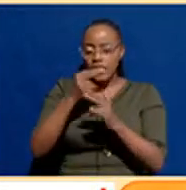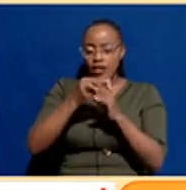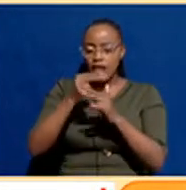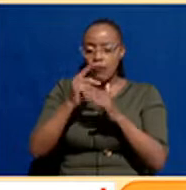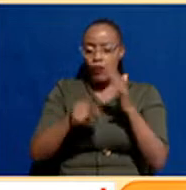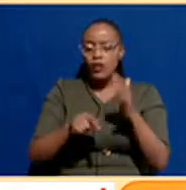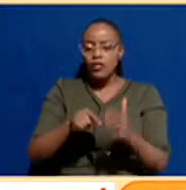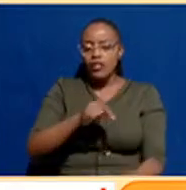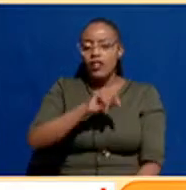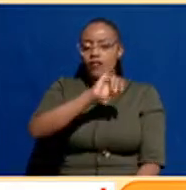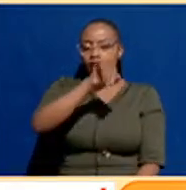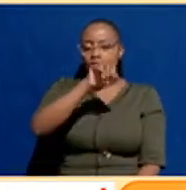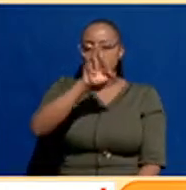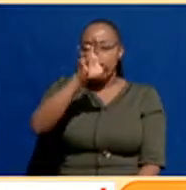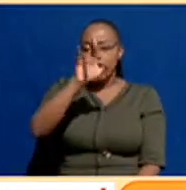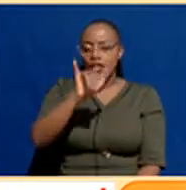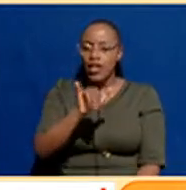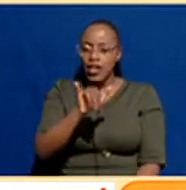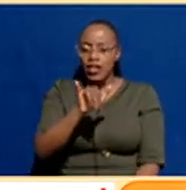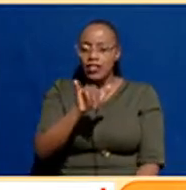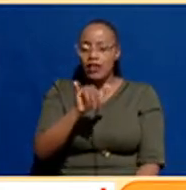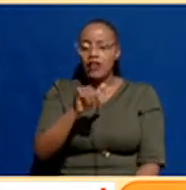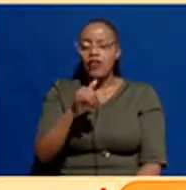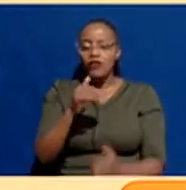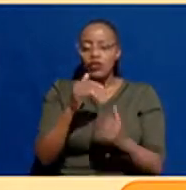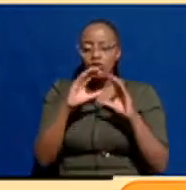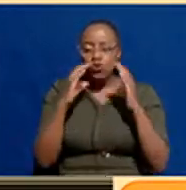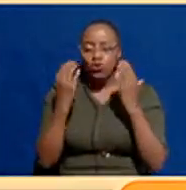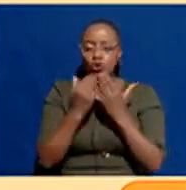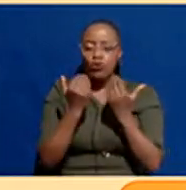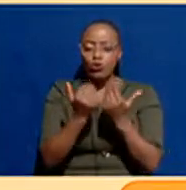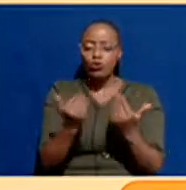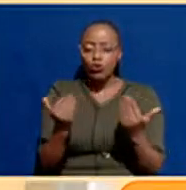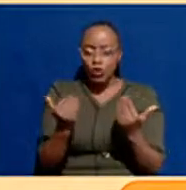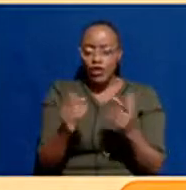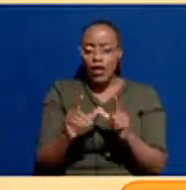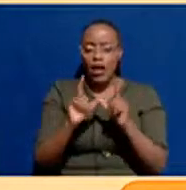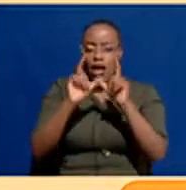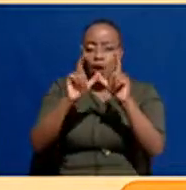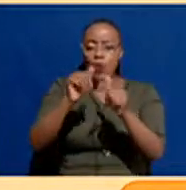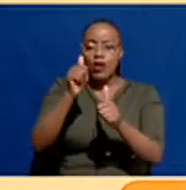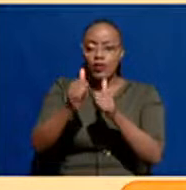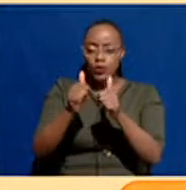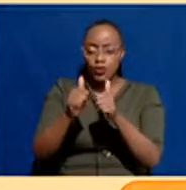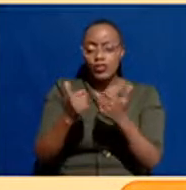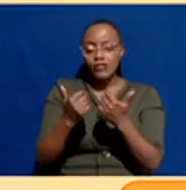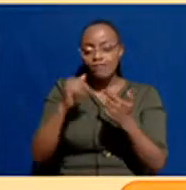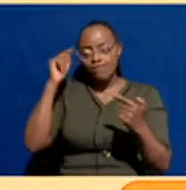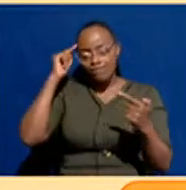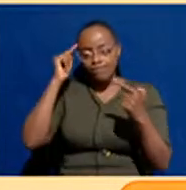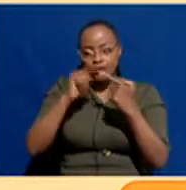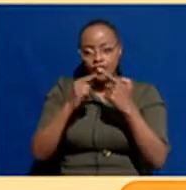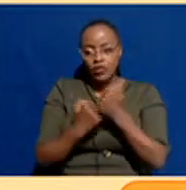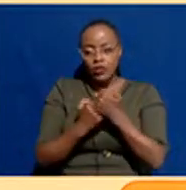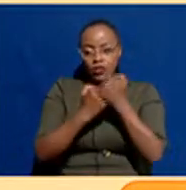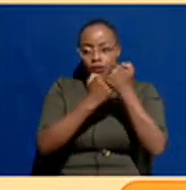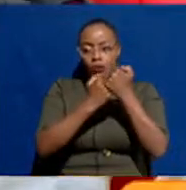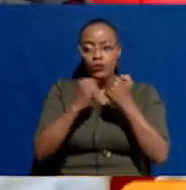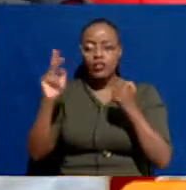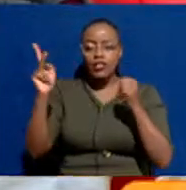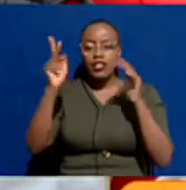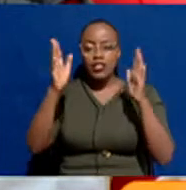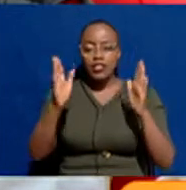the Jerry Global Children's Award, which seeks to support Kenyans